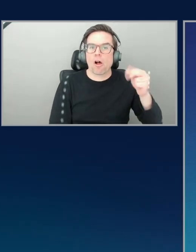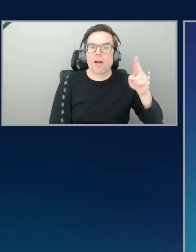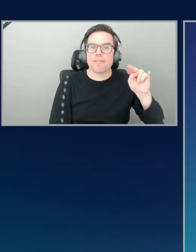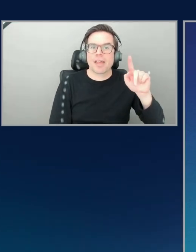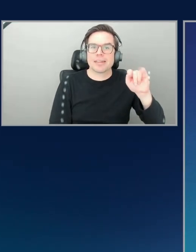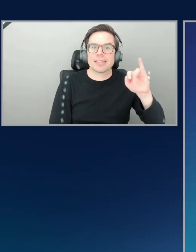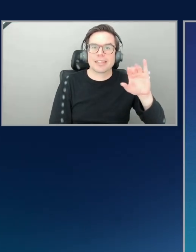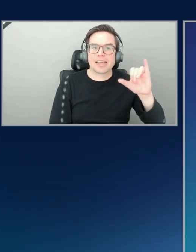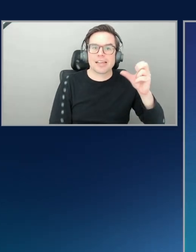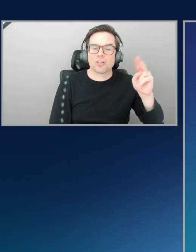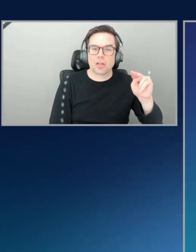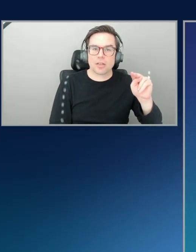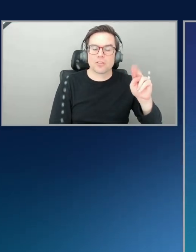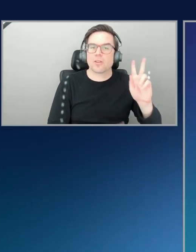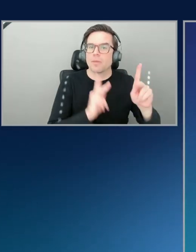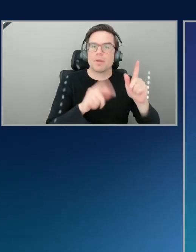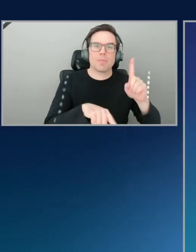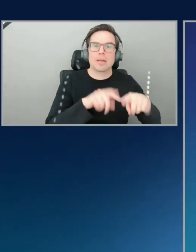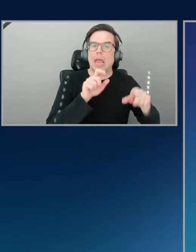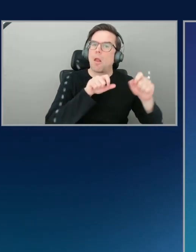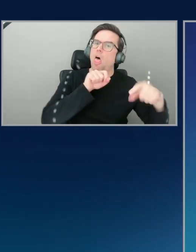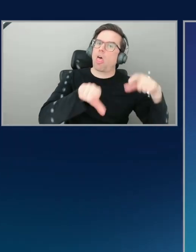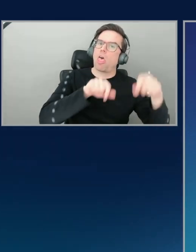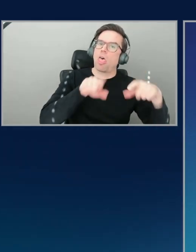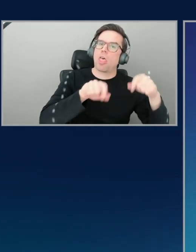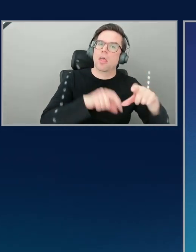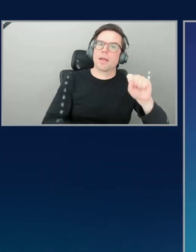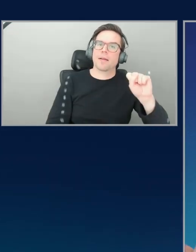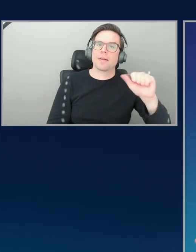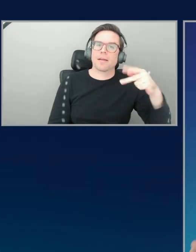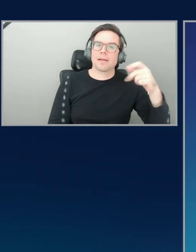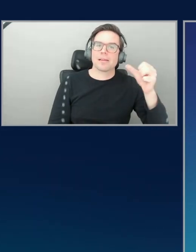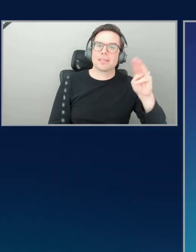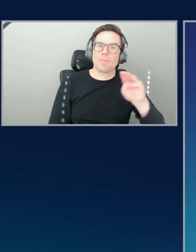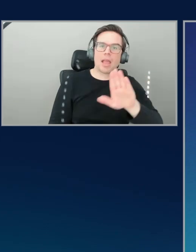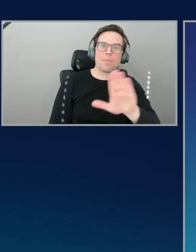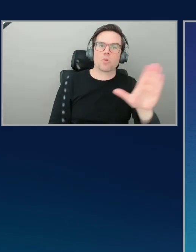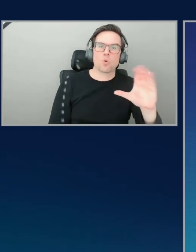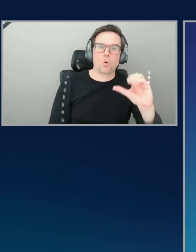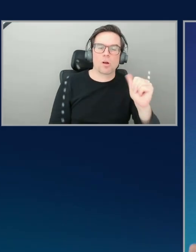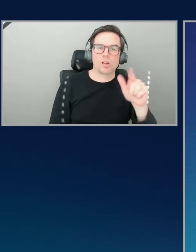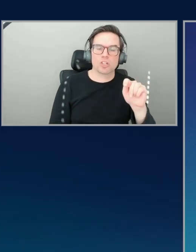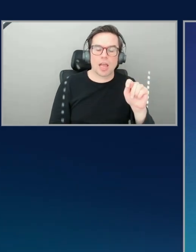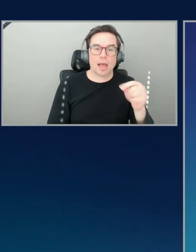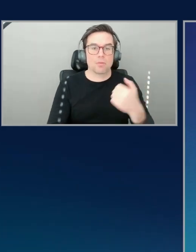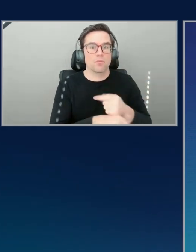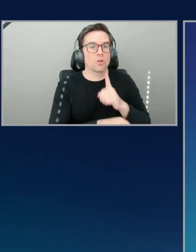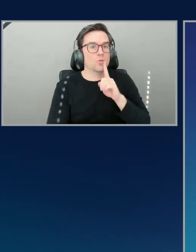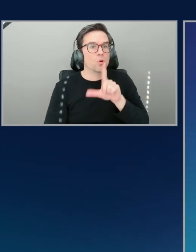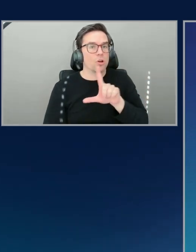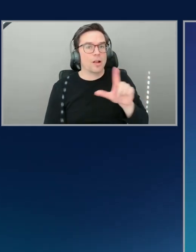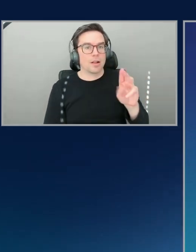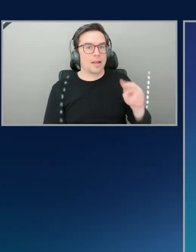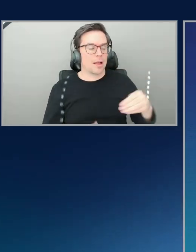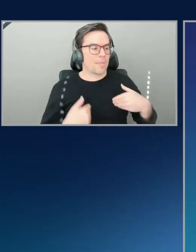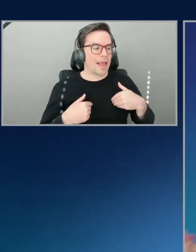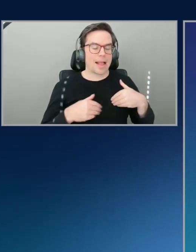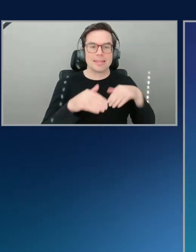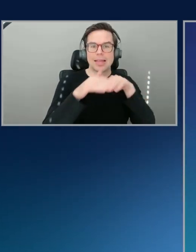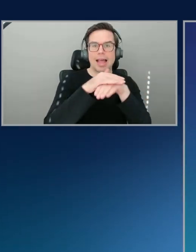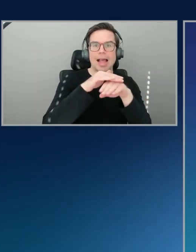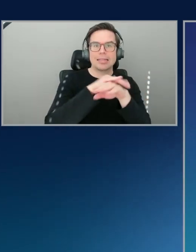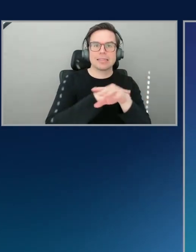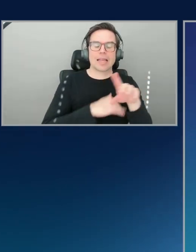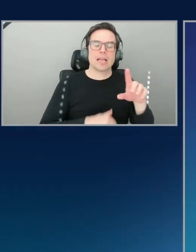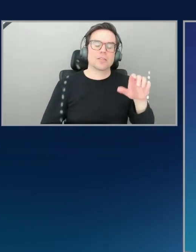It's making it so that your LLM has access to your application's data so that it can actually